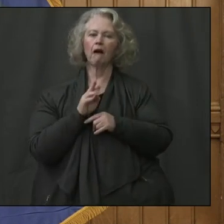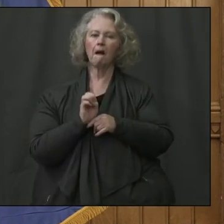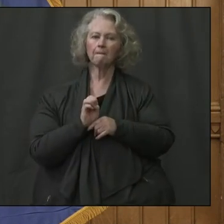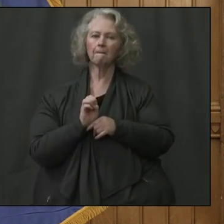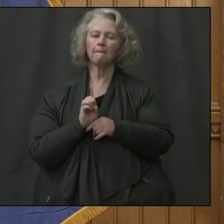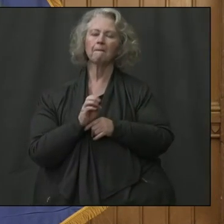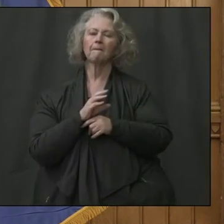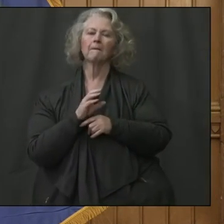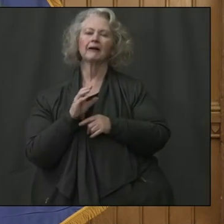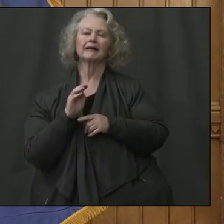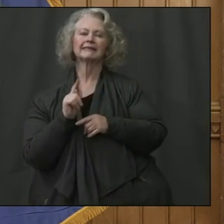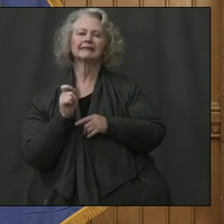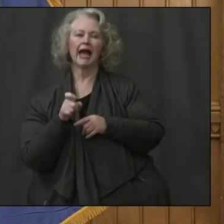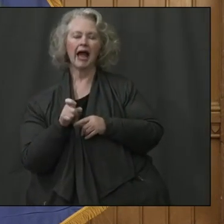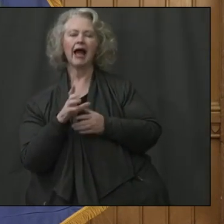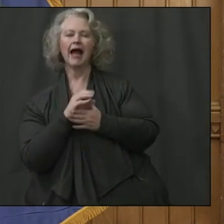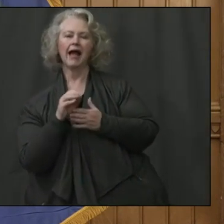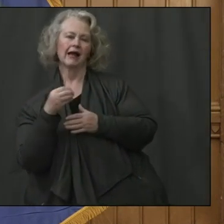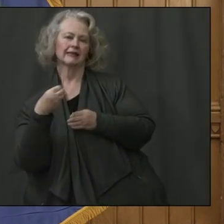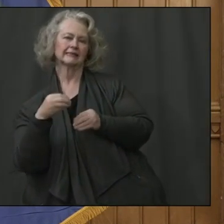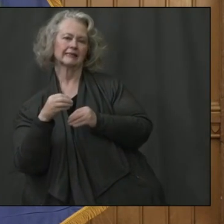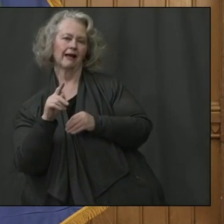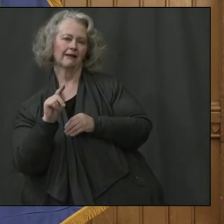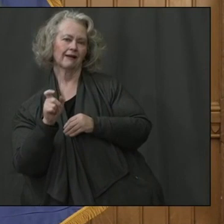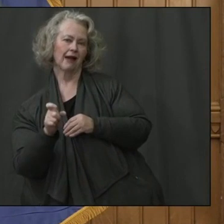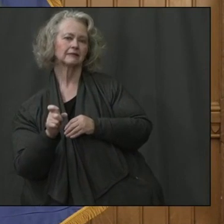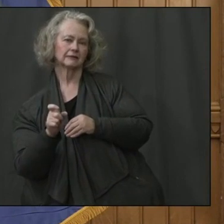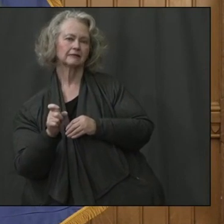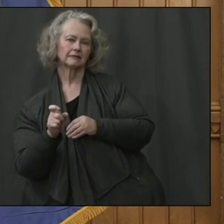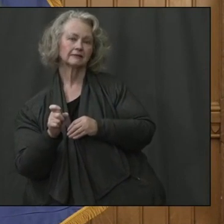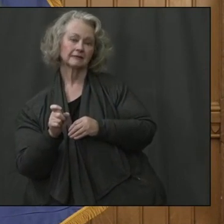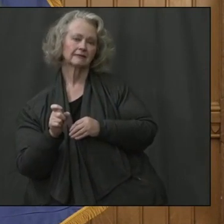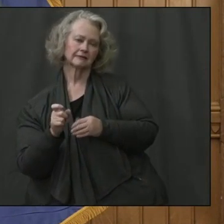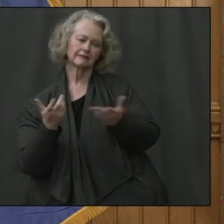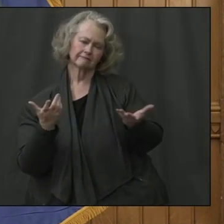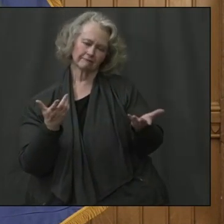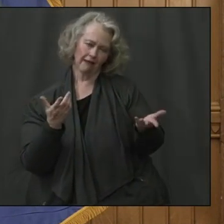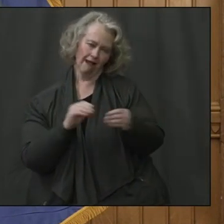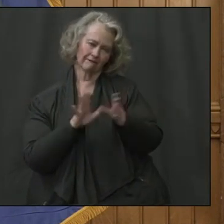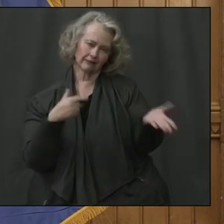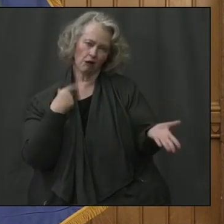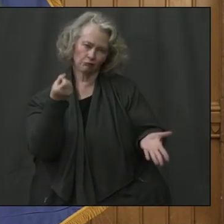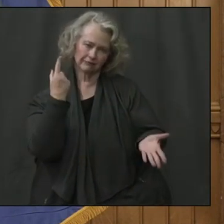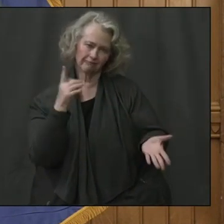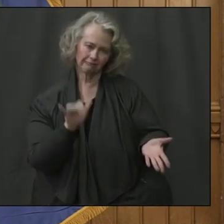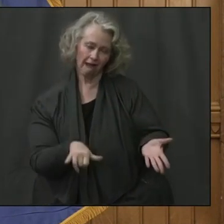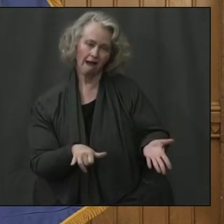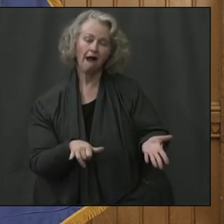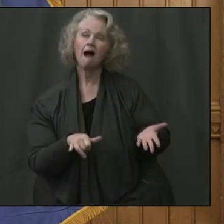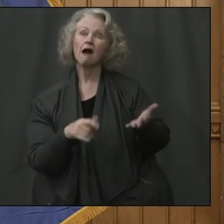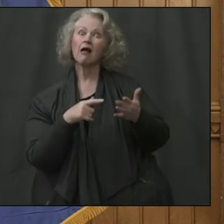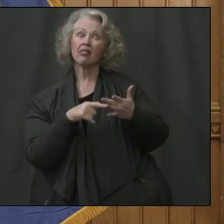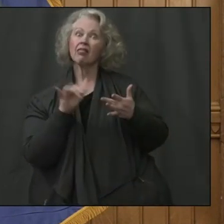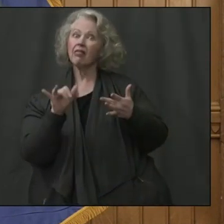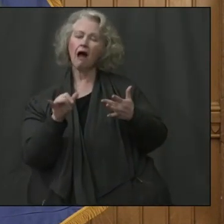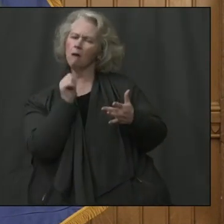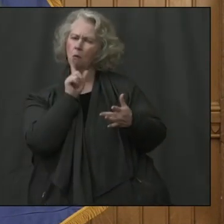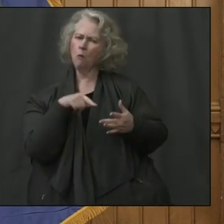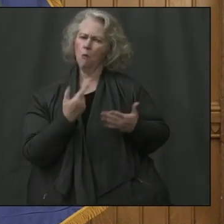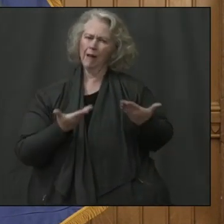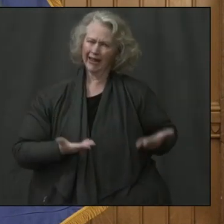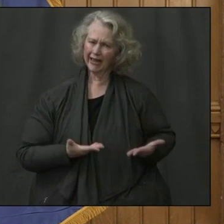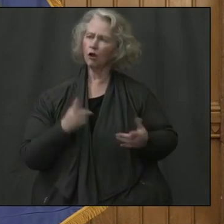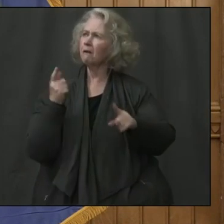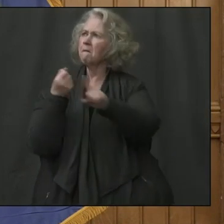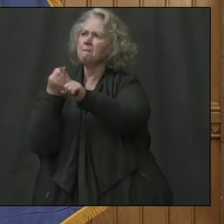for reasons that you well understand. And, um, for a lot of our states, that's creating incredible hardship. They're going